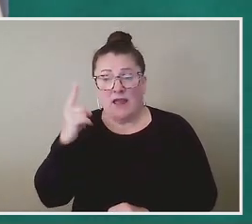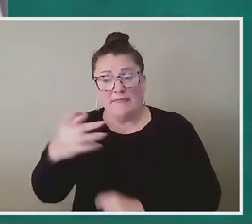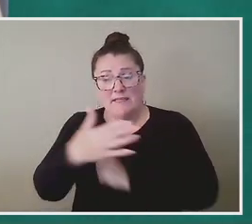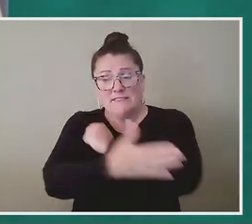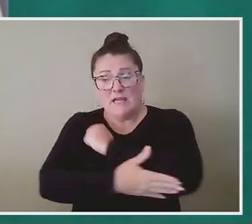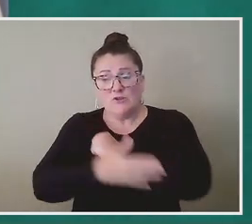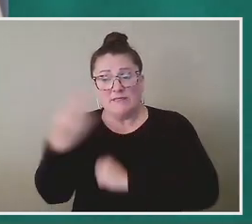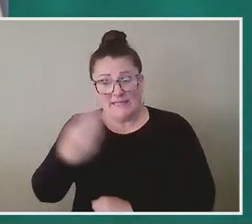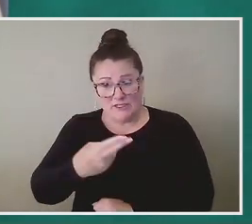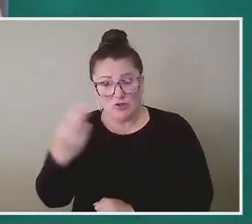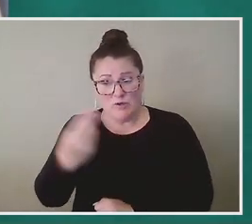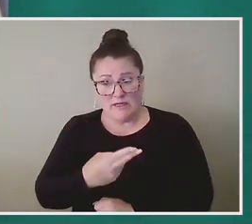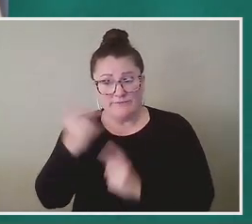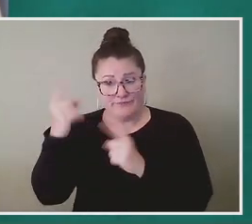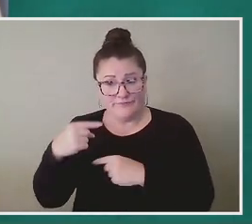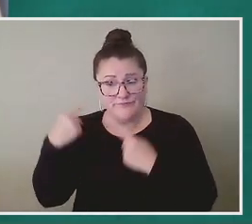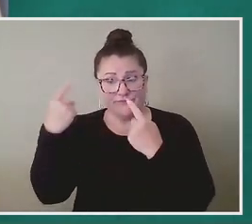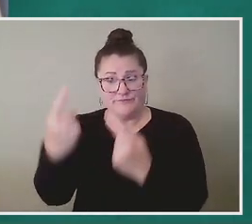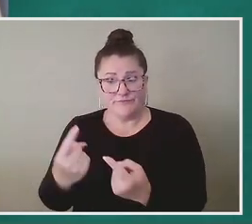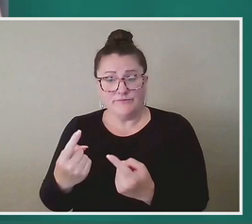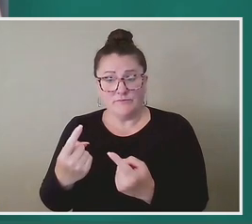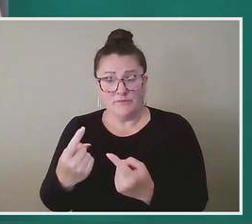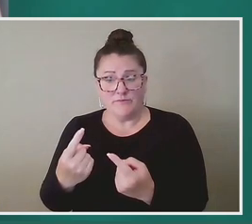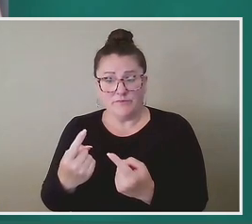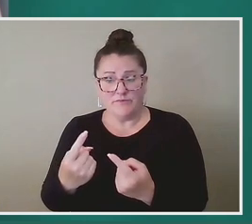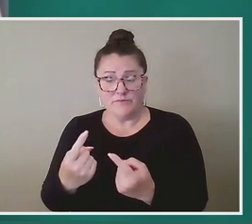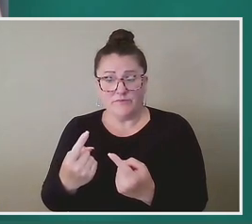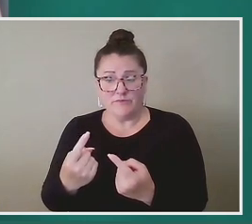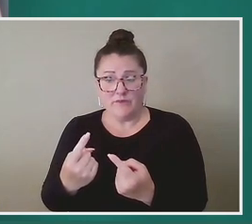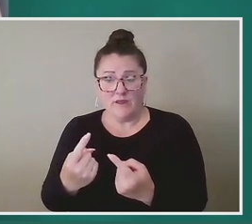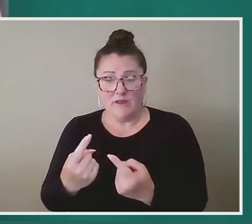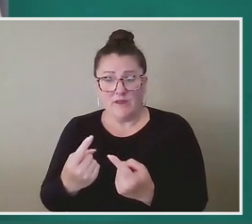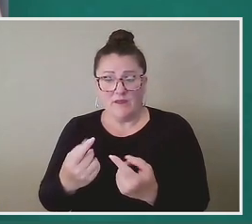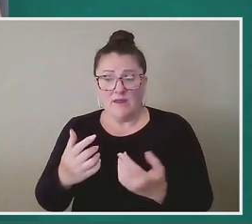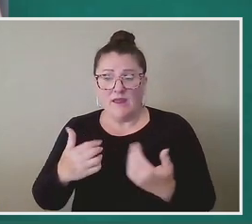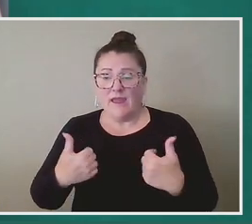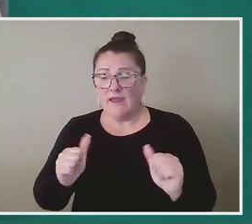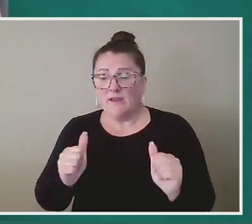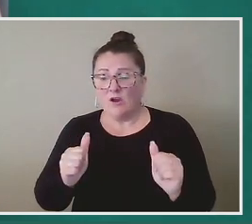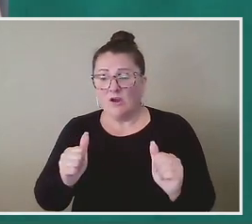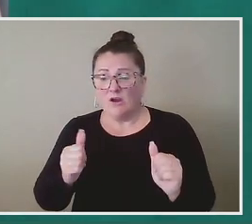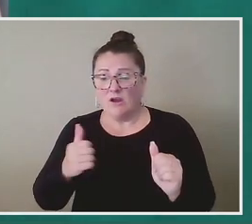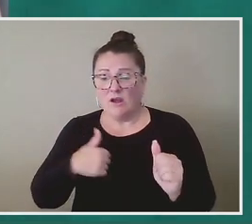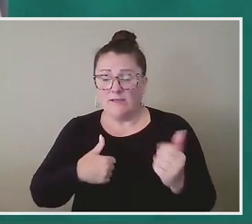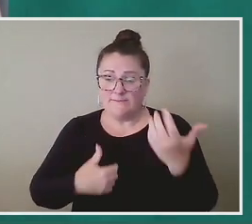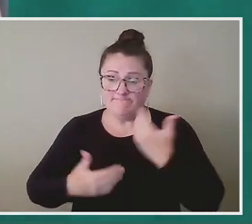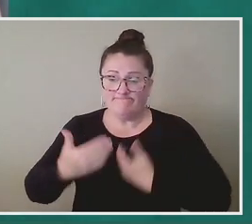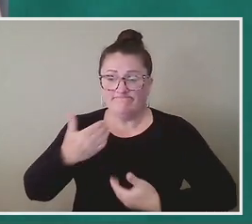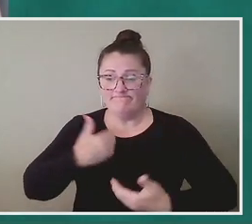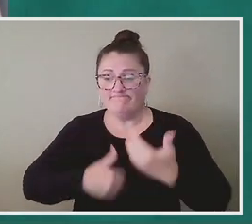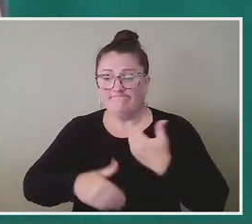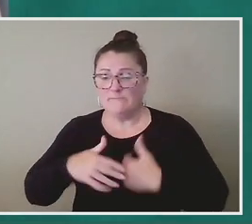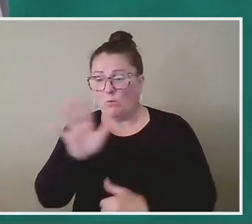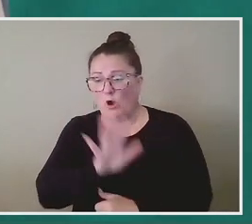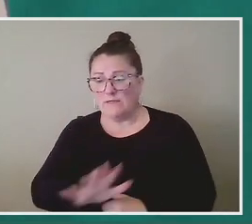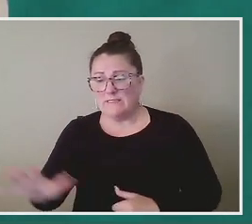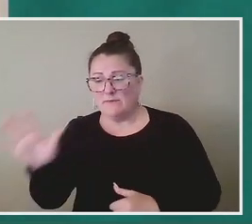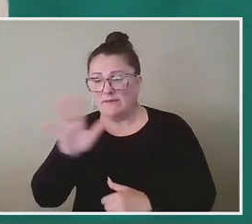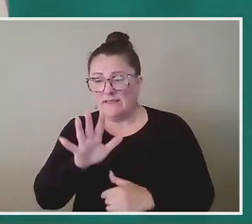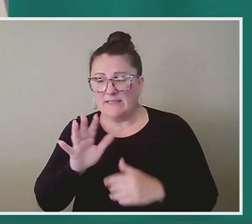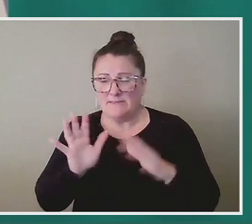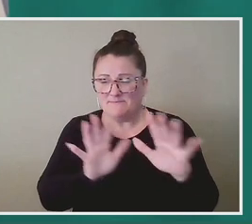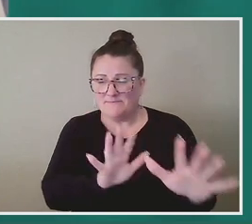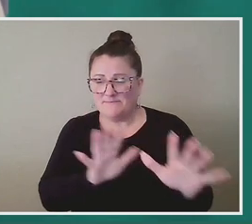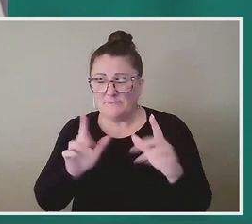history is and our our temporal proximity to the history of slavery, right? That this thing that I was